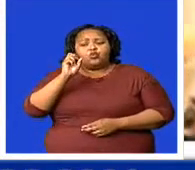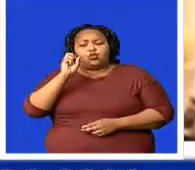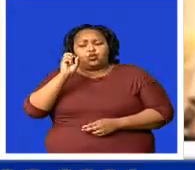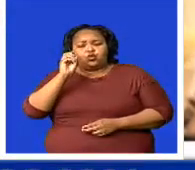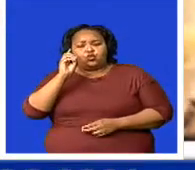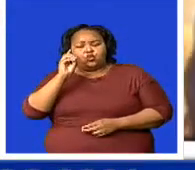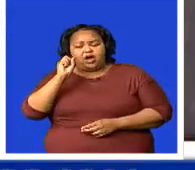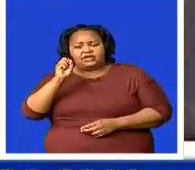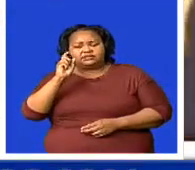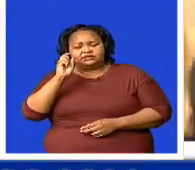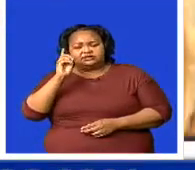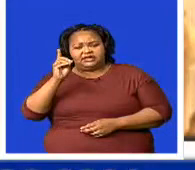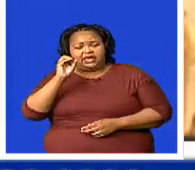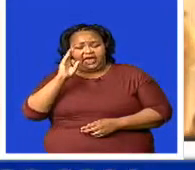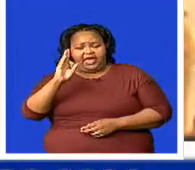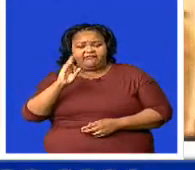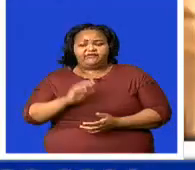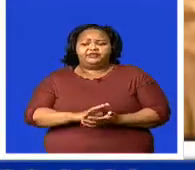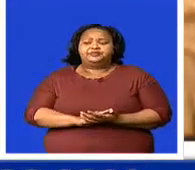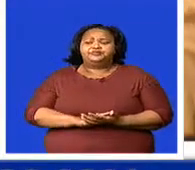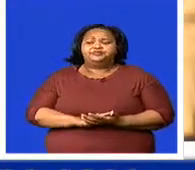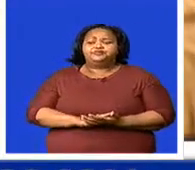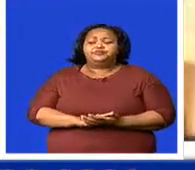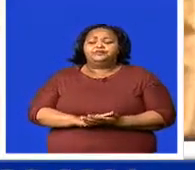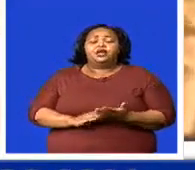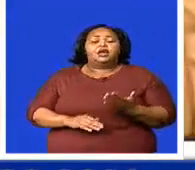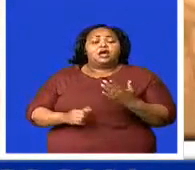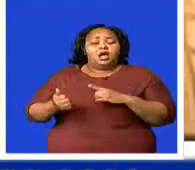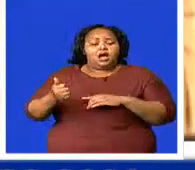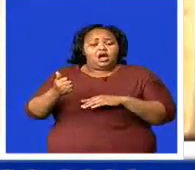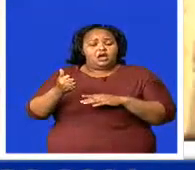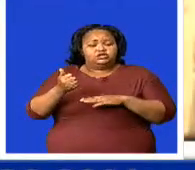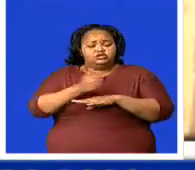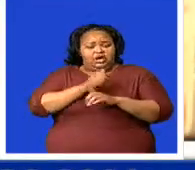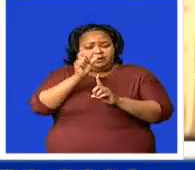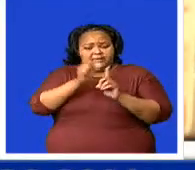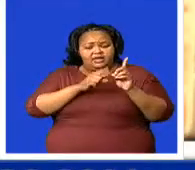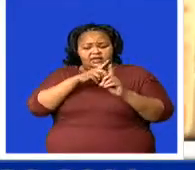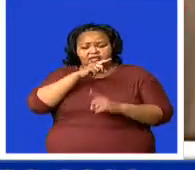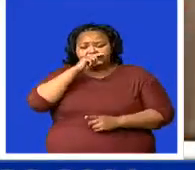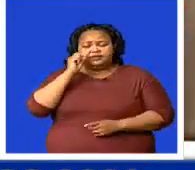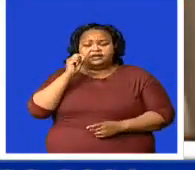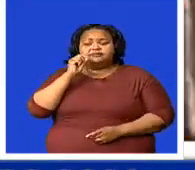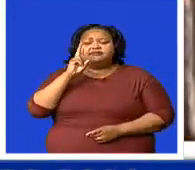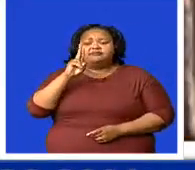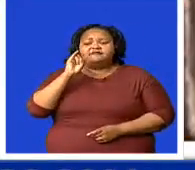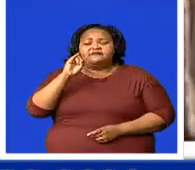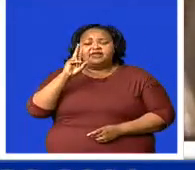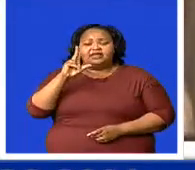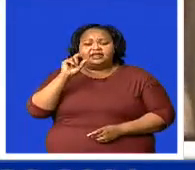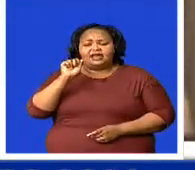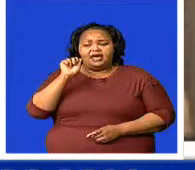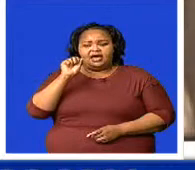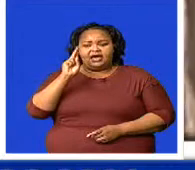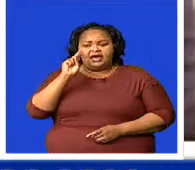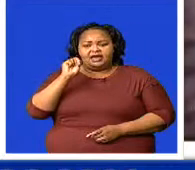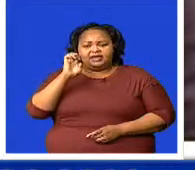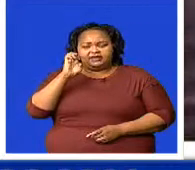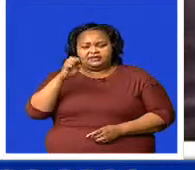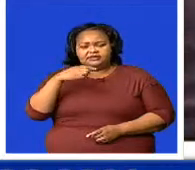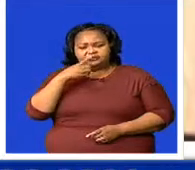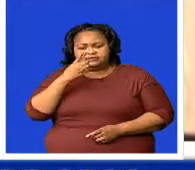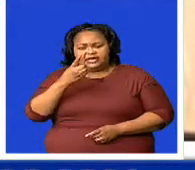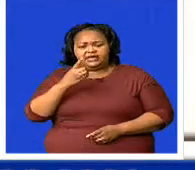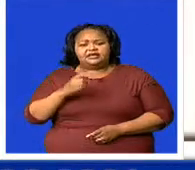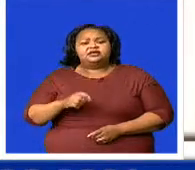Authority Chief Executive Officer Mavella Vilana says the certificate should only be hanged on Potoyeni Clinic